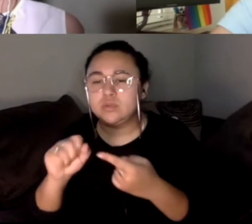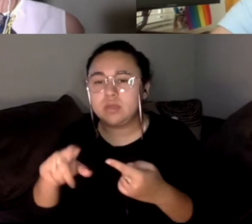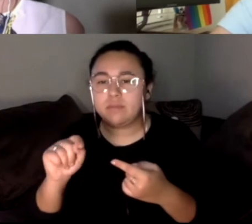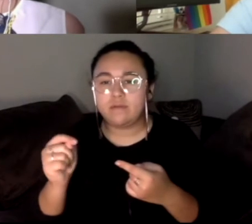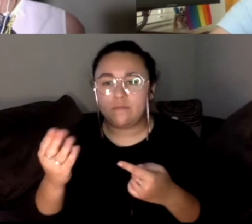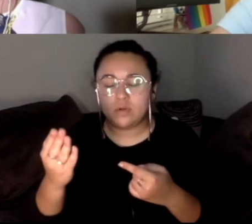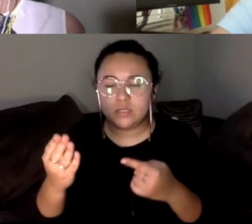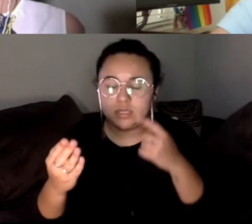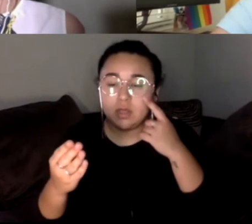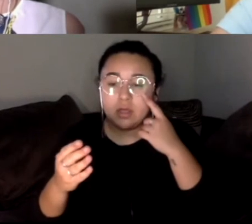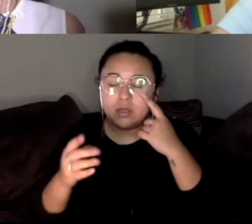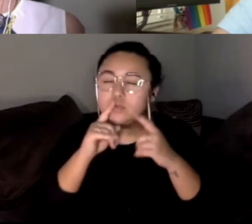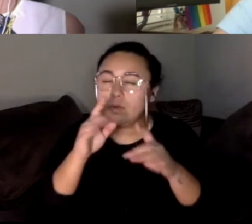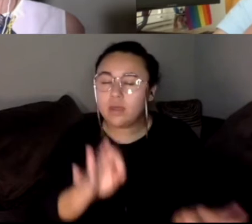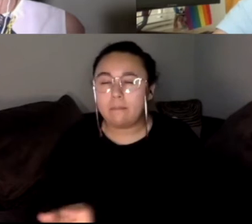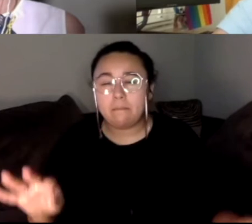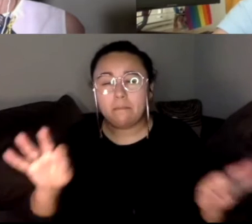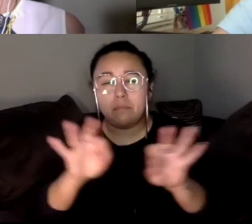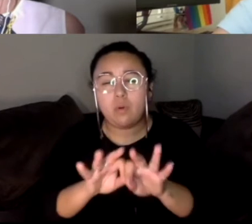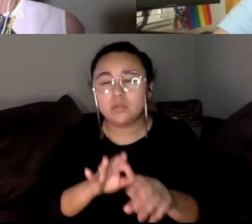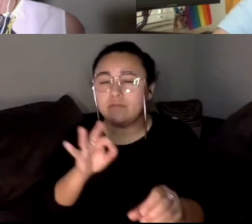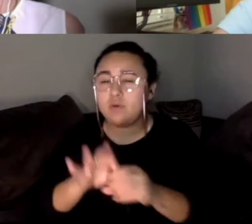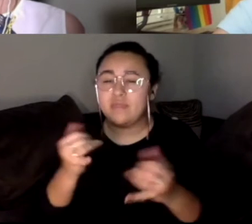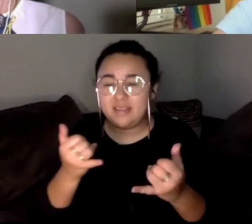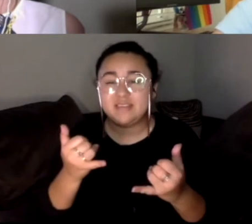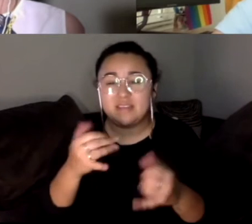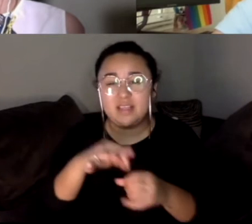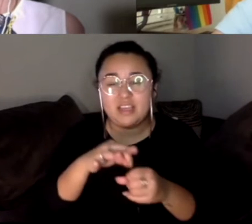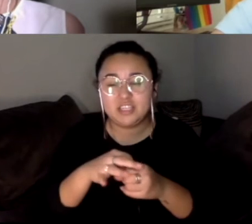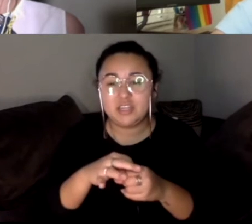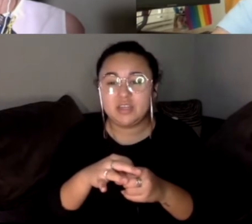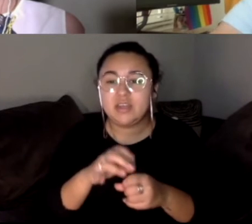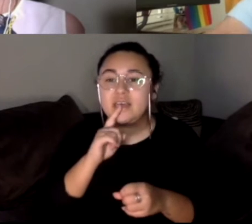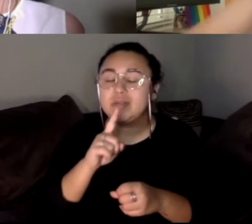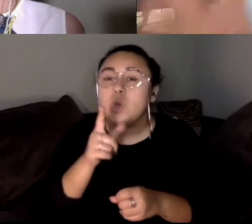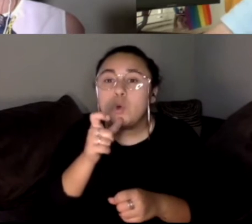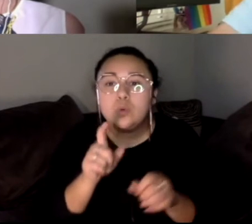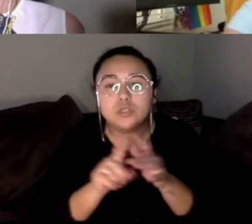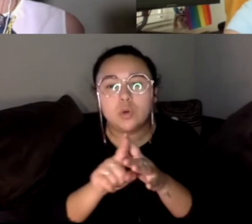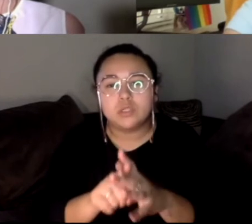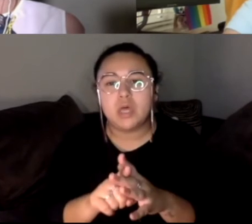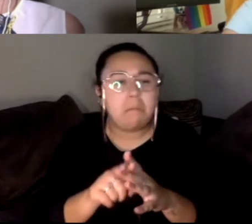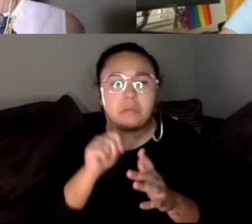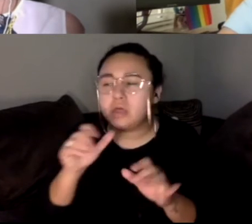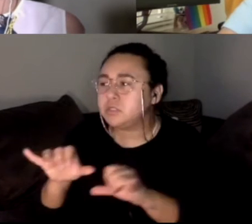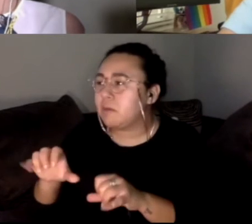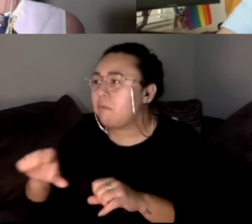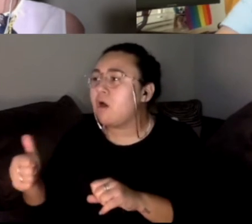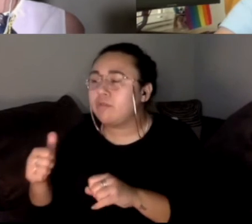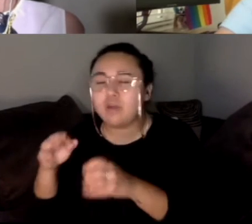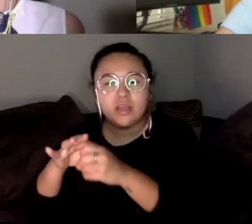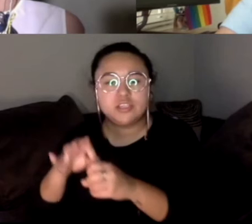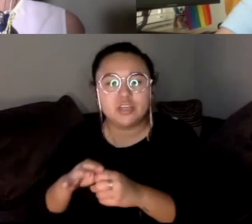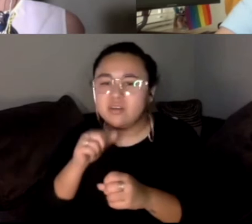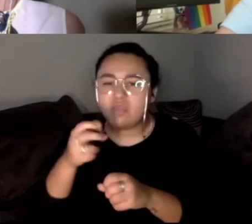vote in this election because it is unlike any other election. It is just a simple turnout game. It's not the normal kind of cycles. And I